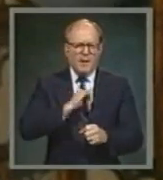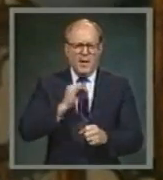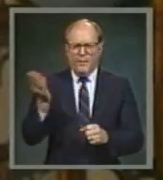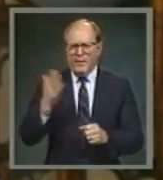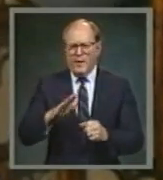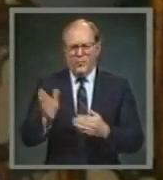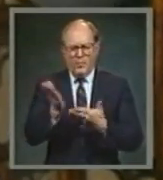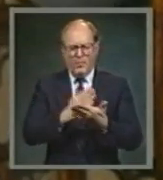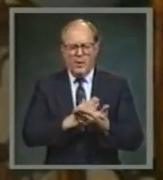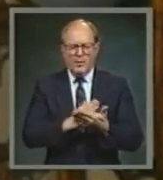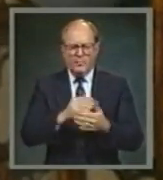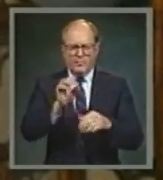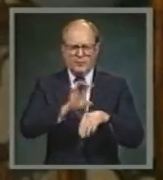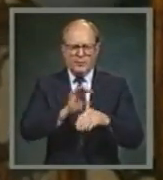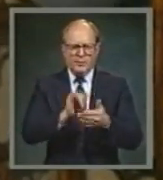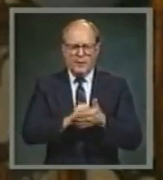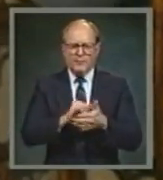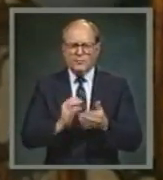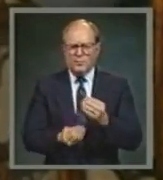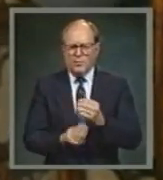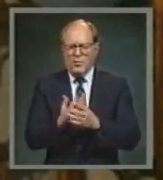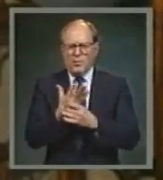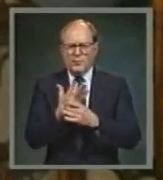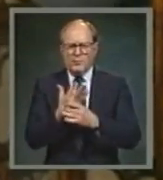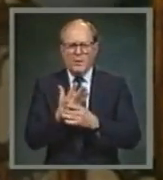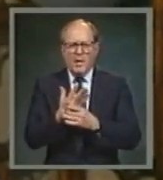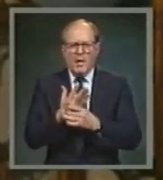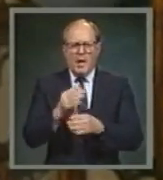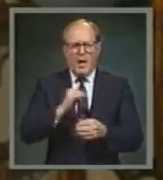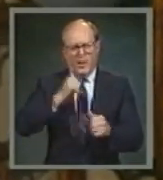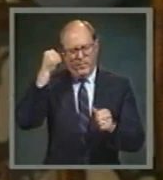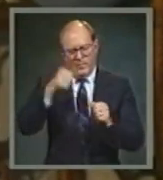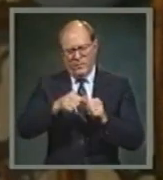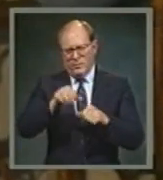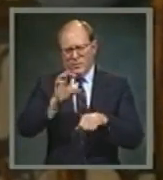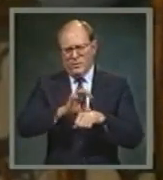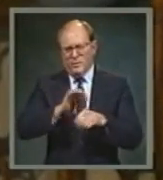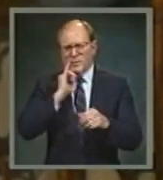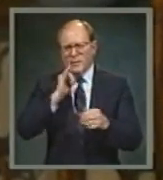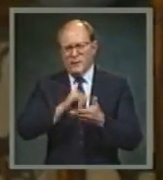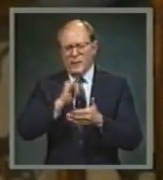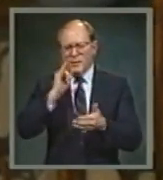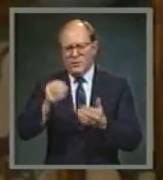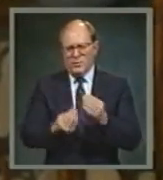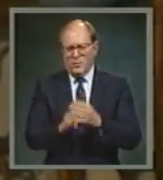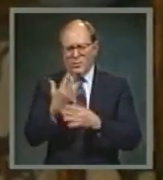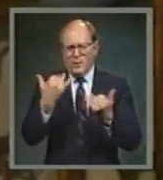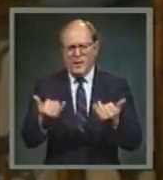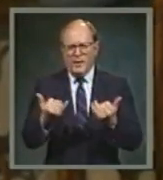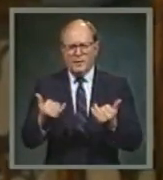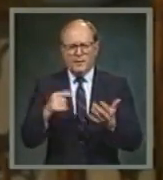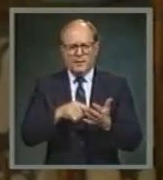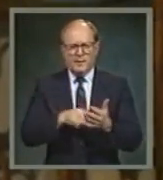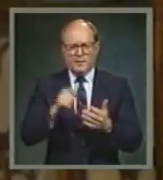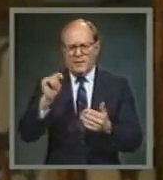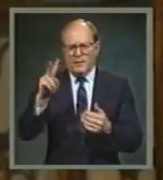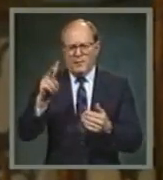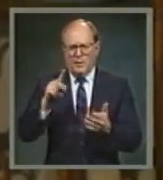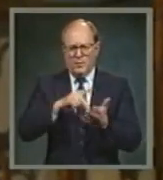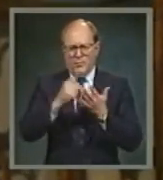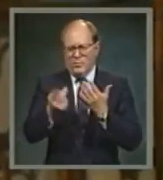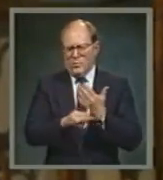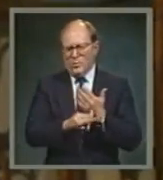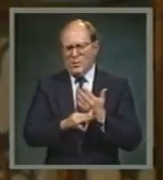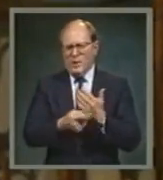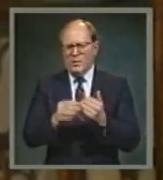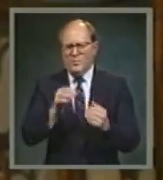congregation that wasn't growing. I'm a member of a church that's growing right now. This television and radio ministry is a